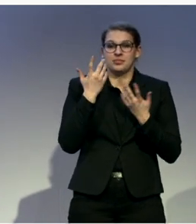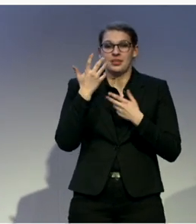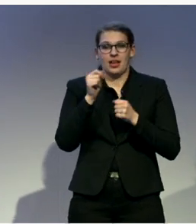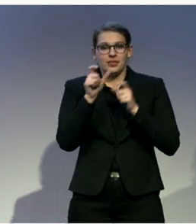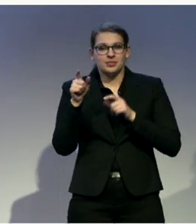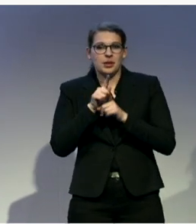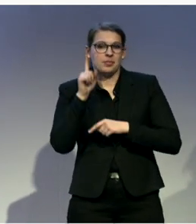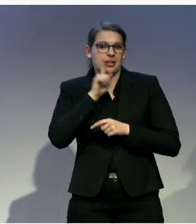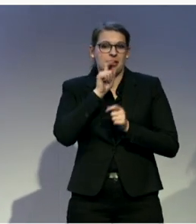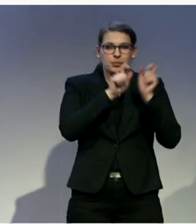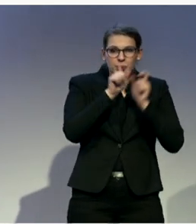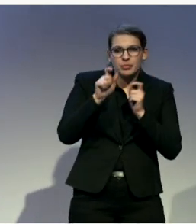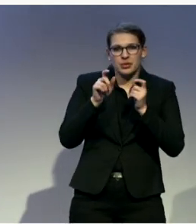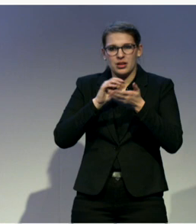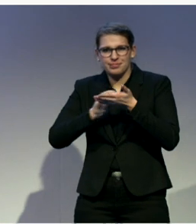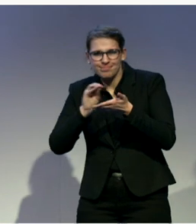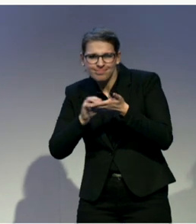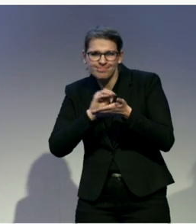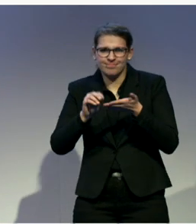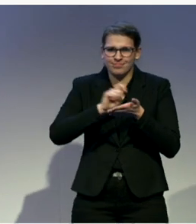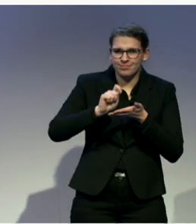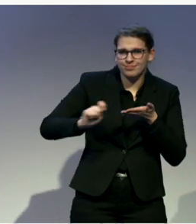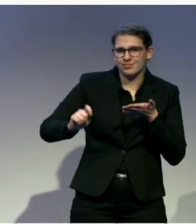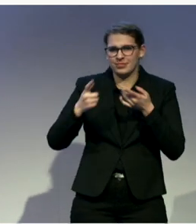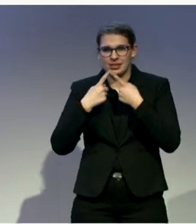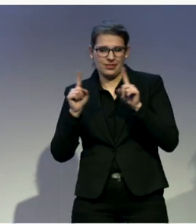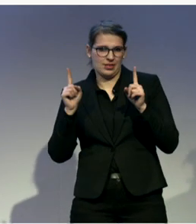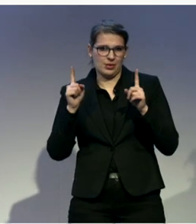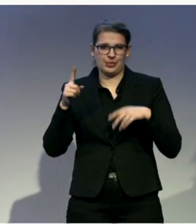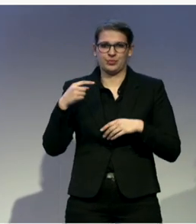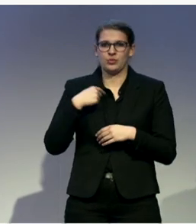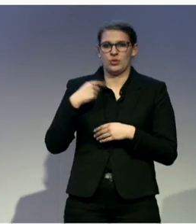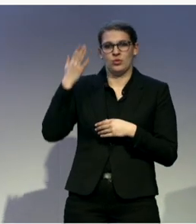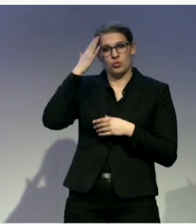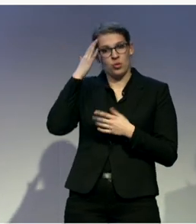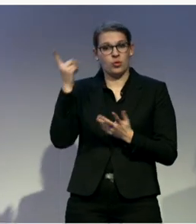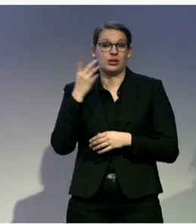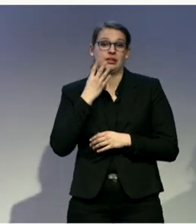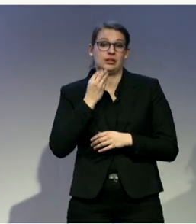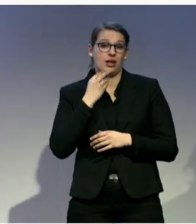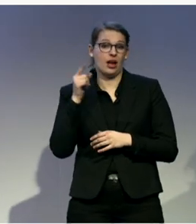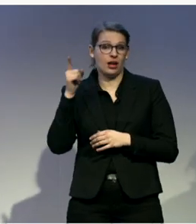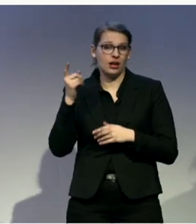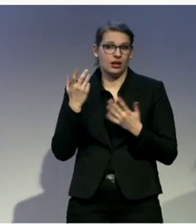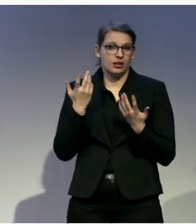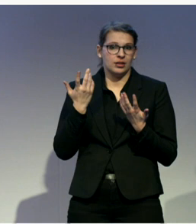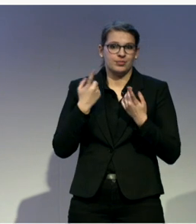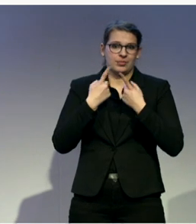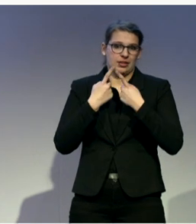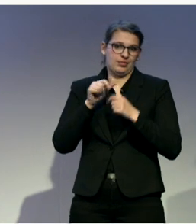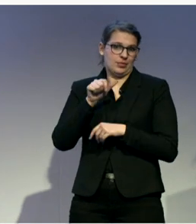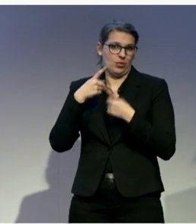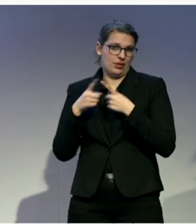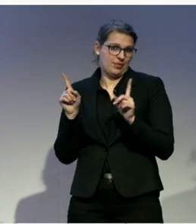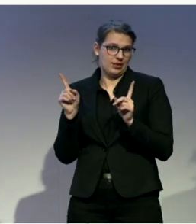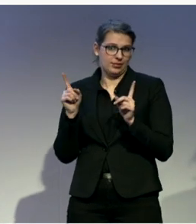know we have that situation in Israel. can tell you that Zero Project is represented by more than 80 countries, I think. And note that